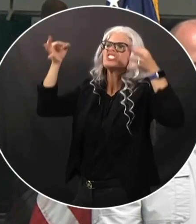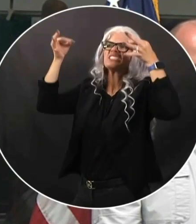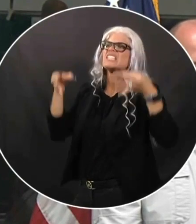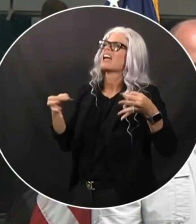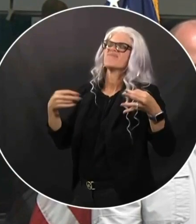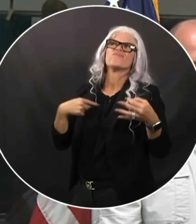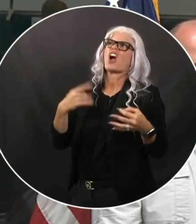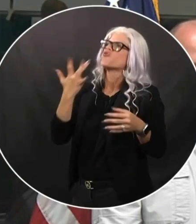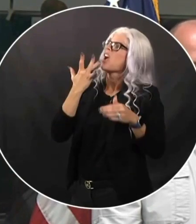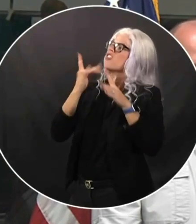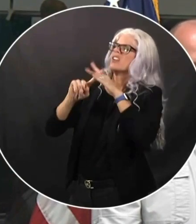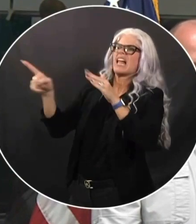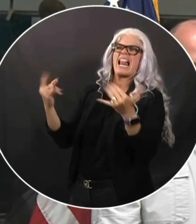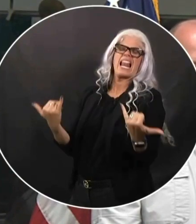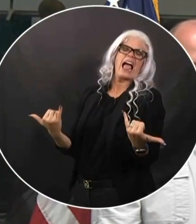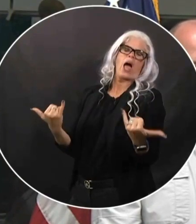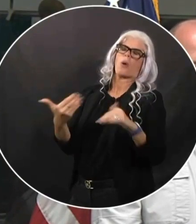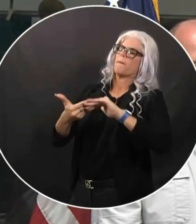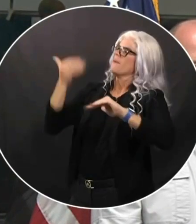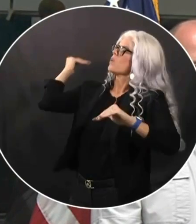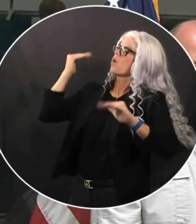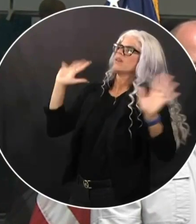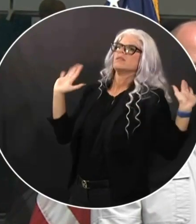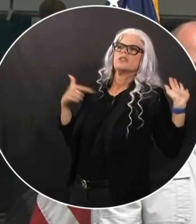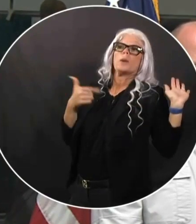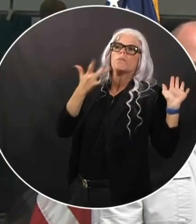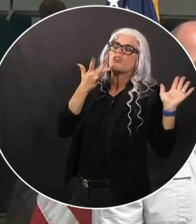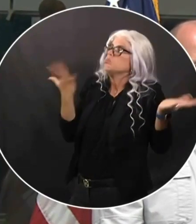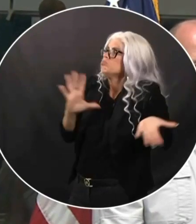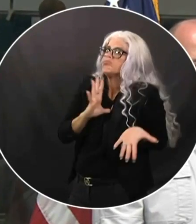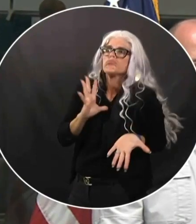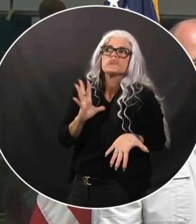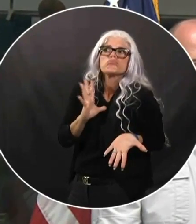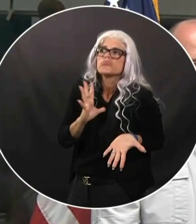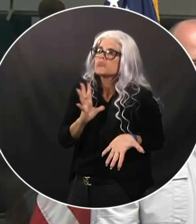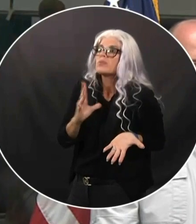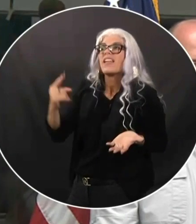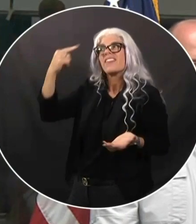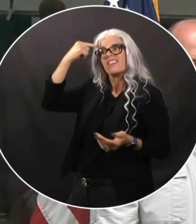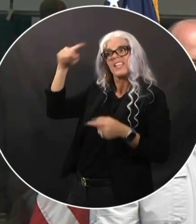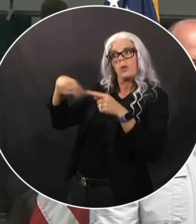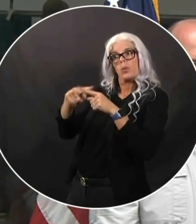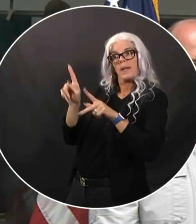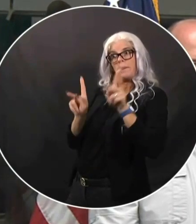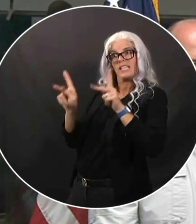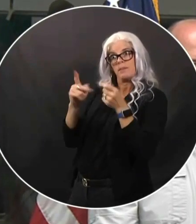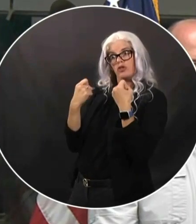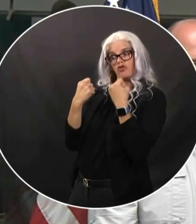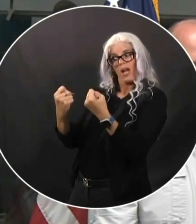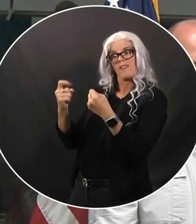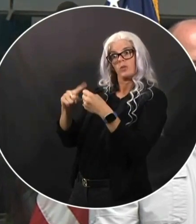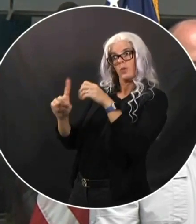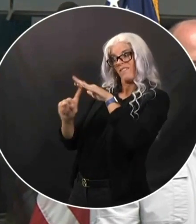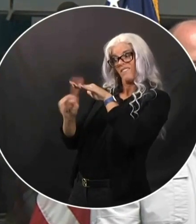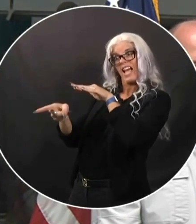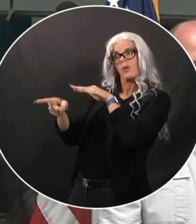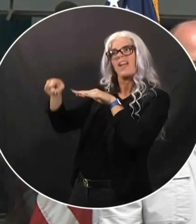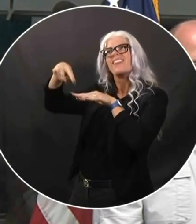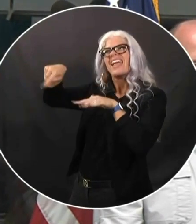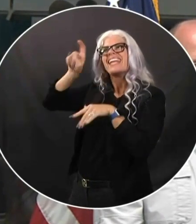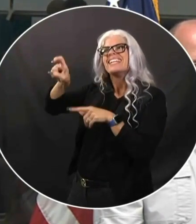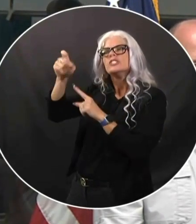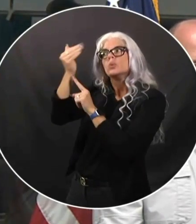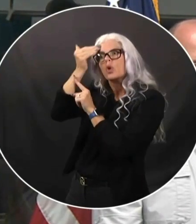they've had anything done. But but I think people, when they're on the road, should just anticipate that however it takes you to